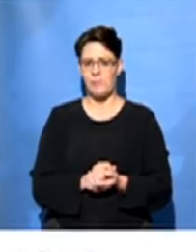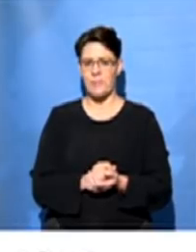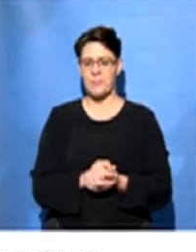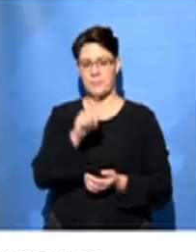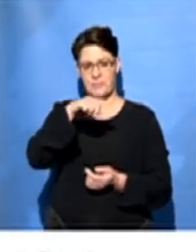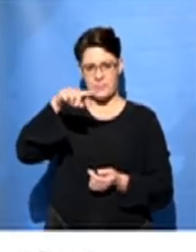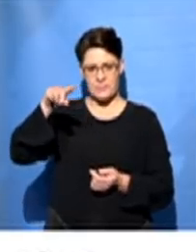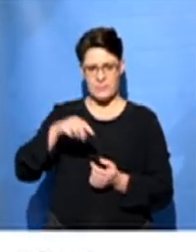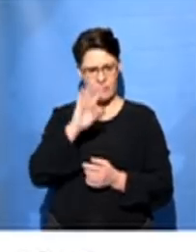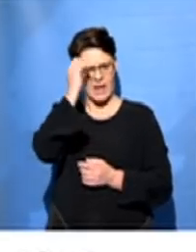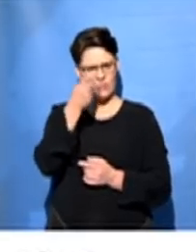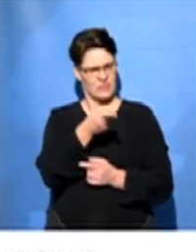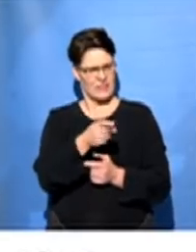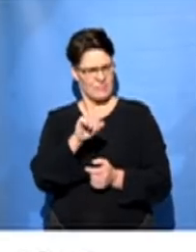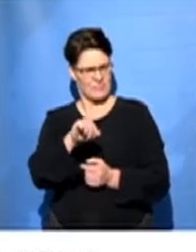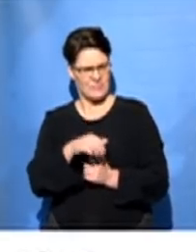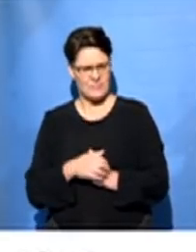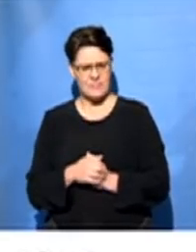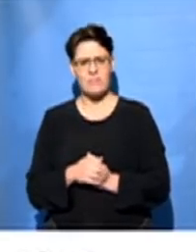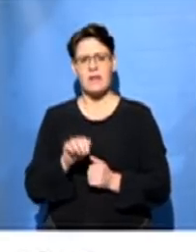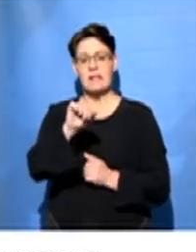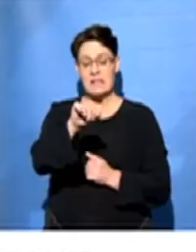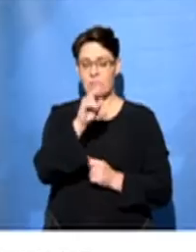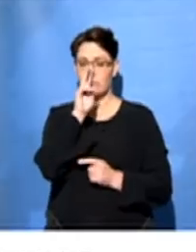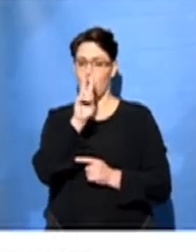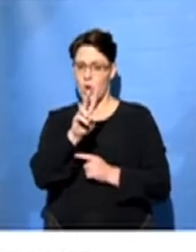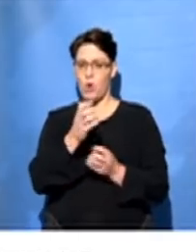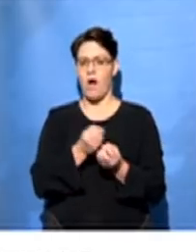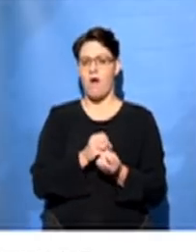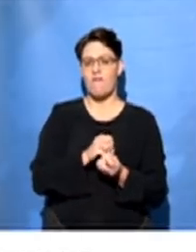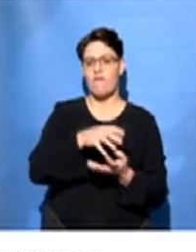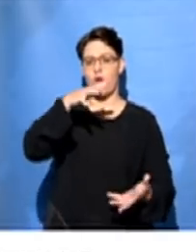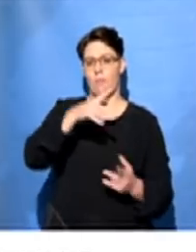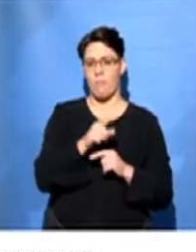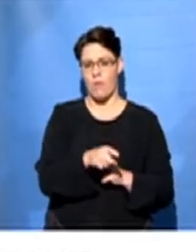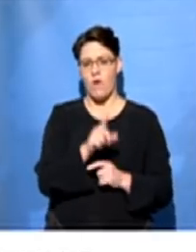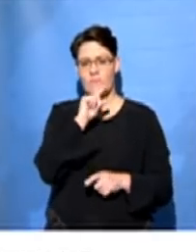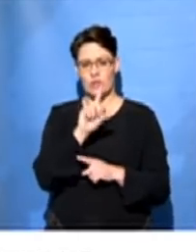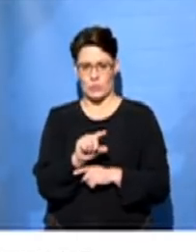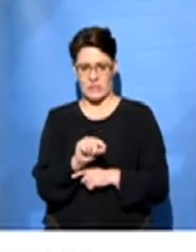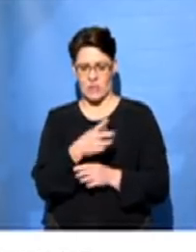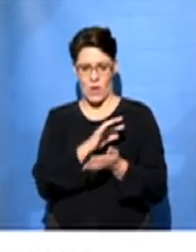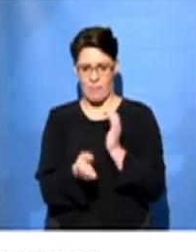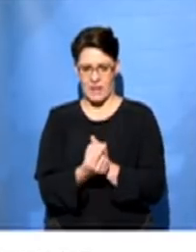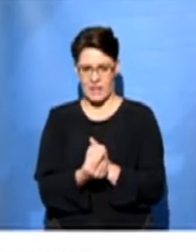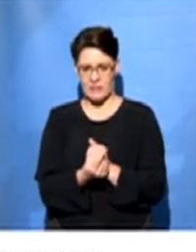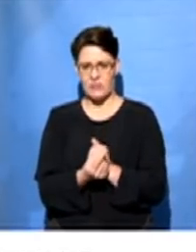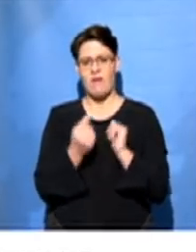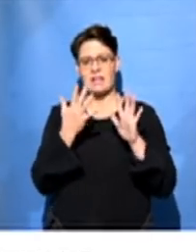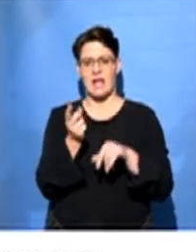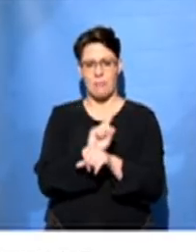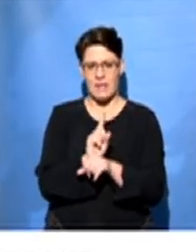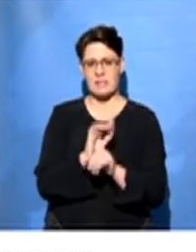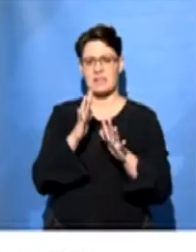else? Yeah. Okay, this is an interesting one, isn't it? Yeah. So we can also then look at the volume of the tweets that are happening almost every 10